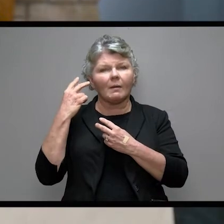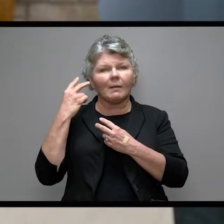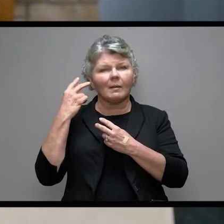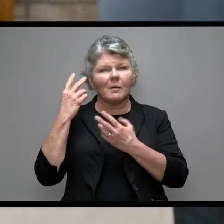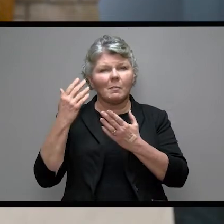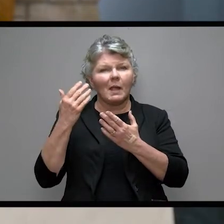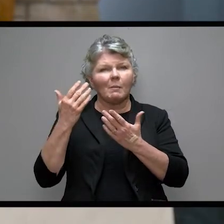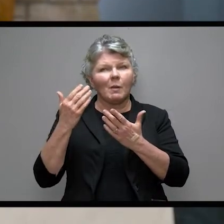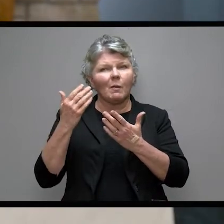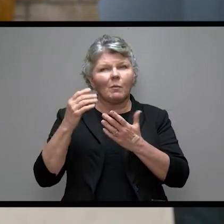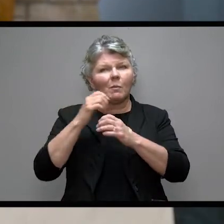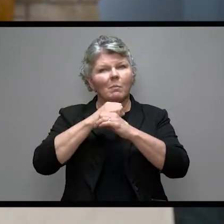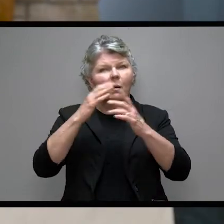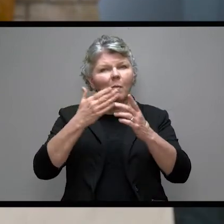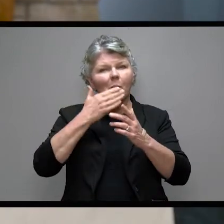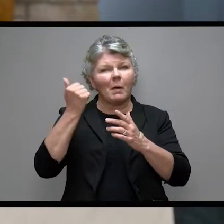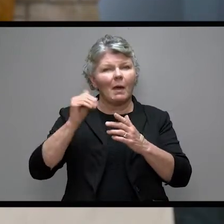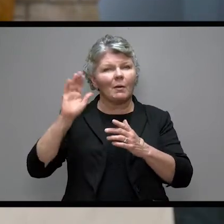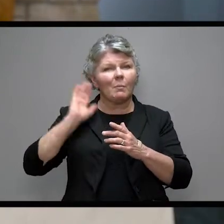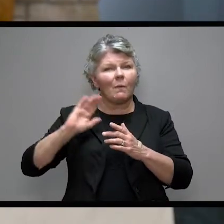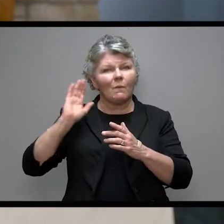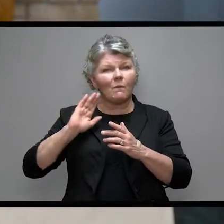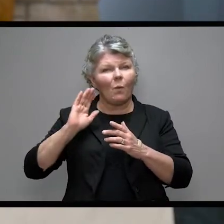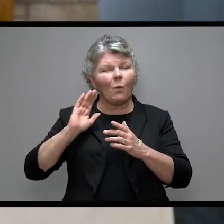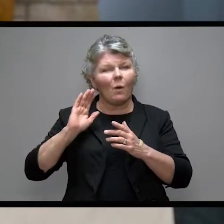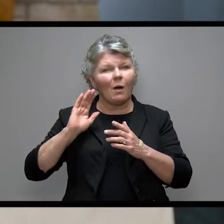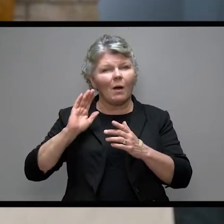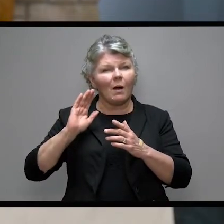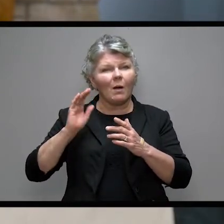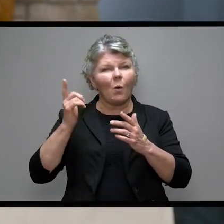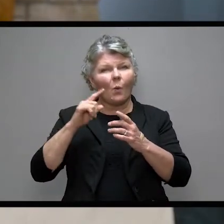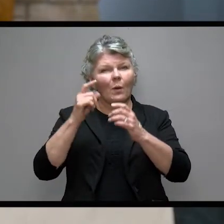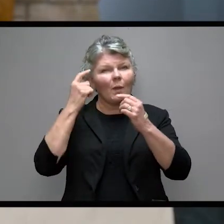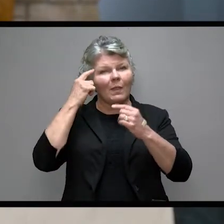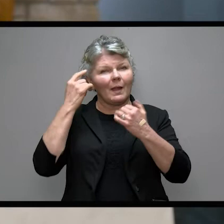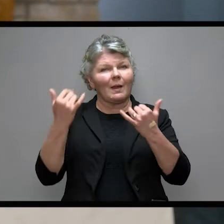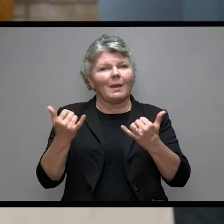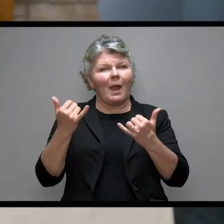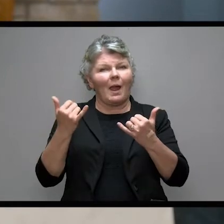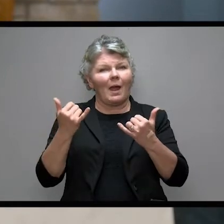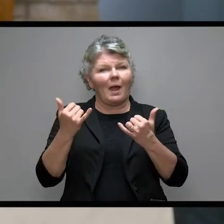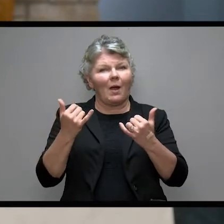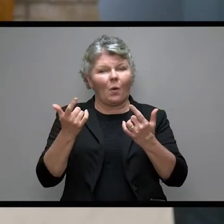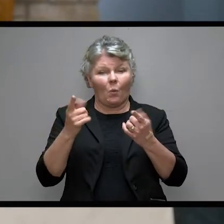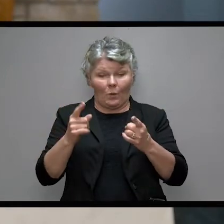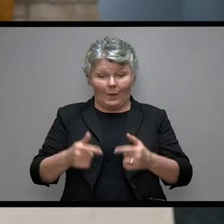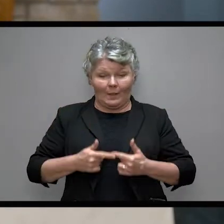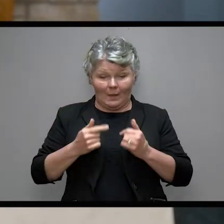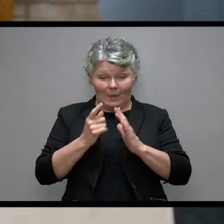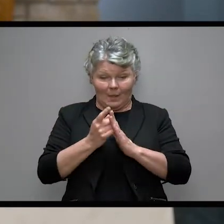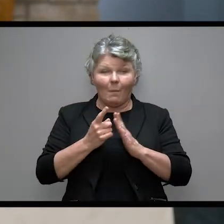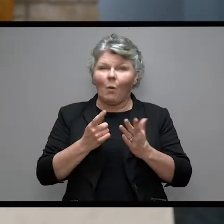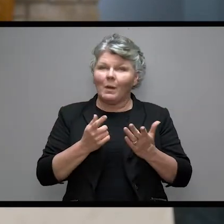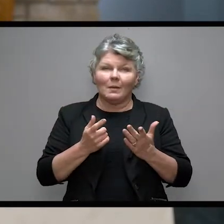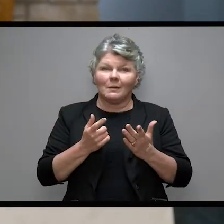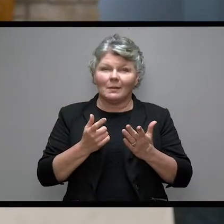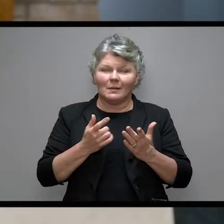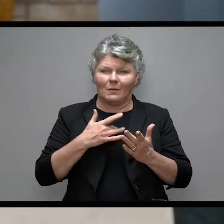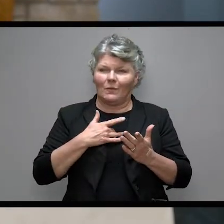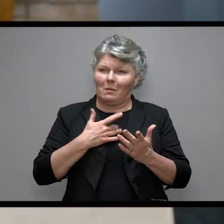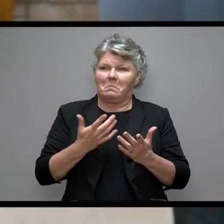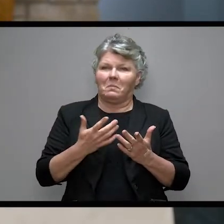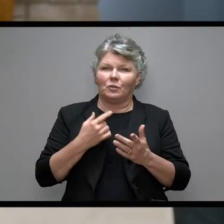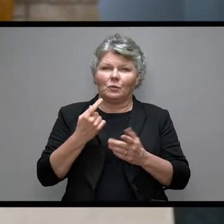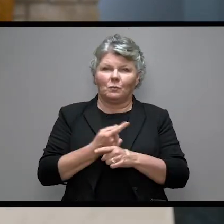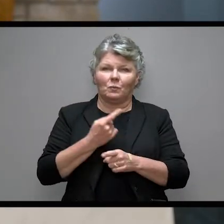actually probably were in the living out of them. You kind of have to be careful, sure, lest that modest deer